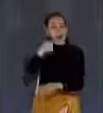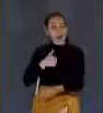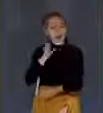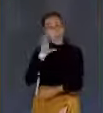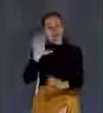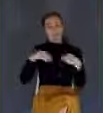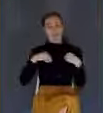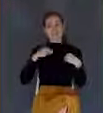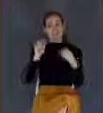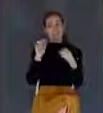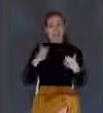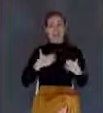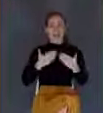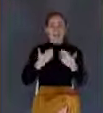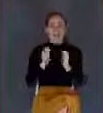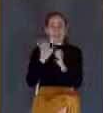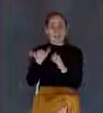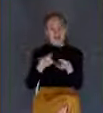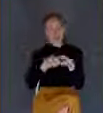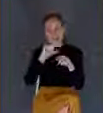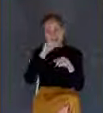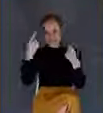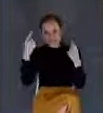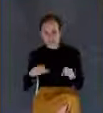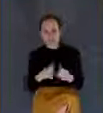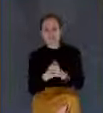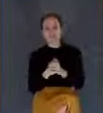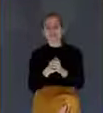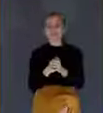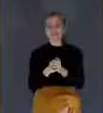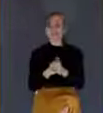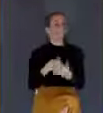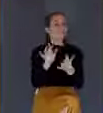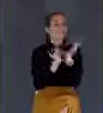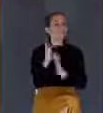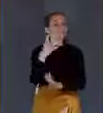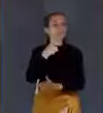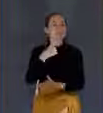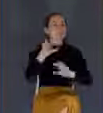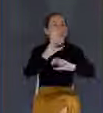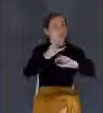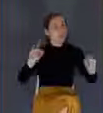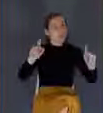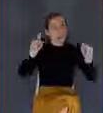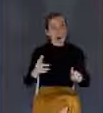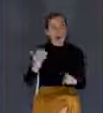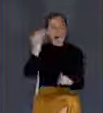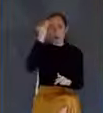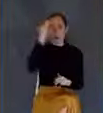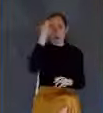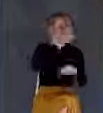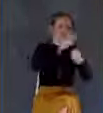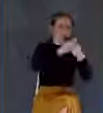Listen, Jesus said of that day and that hour, knoweth no man. No man.